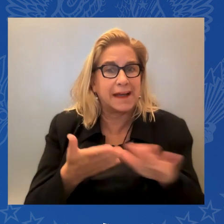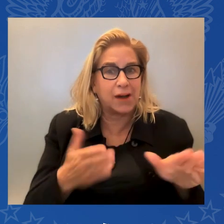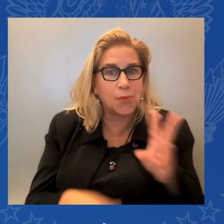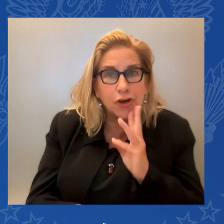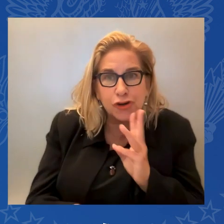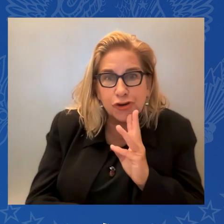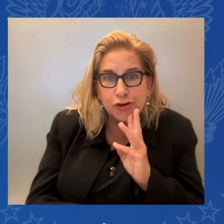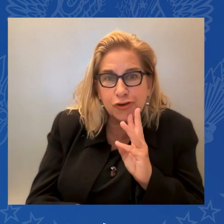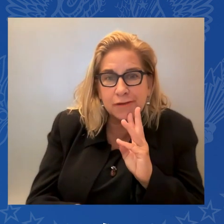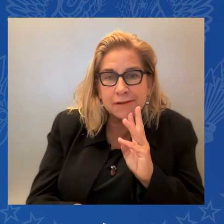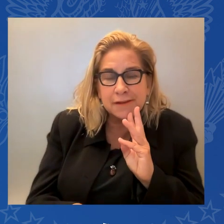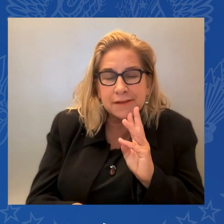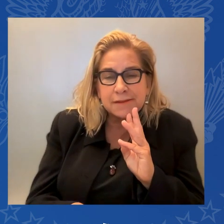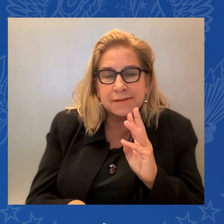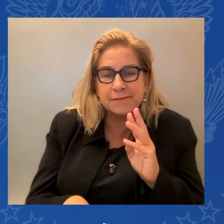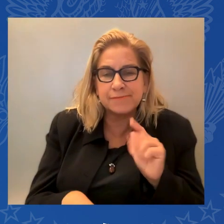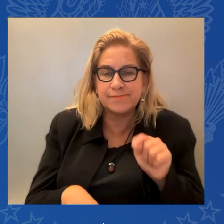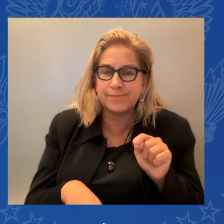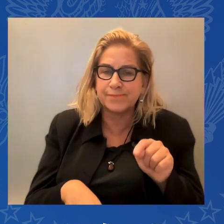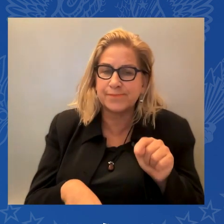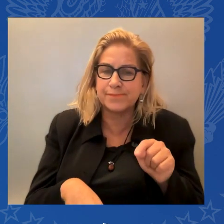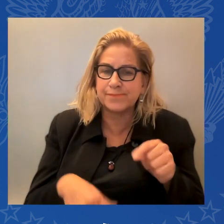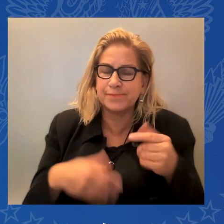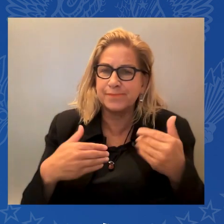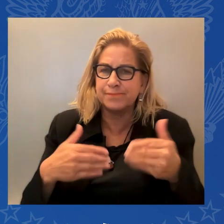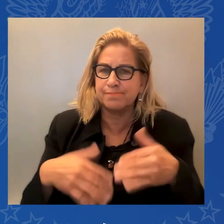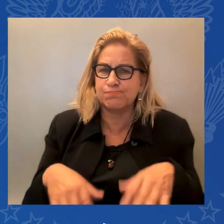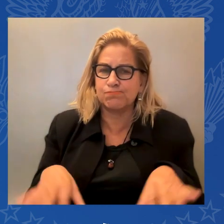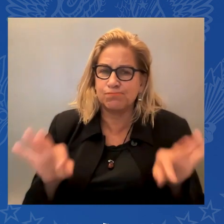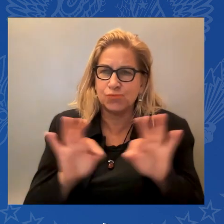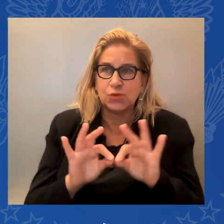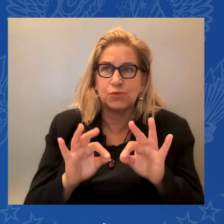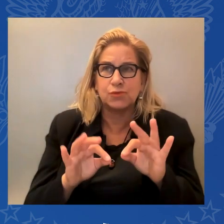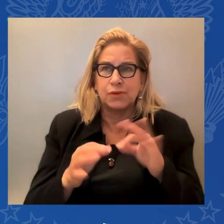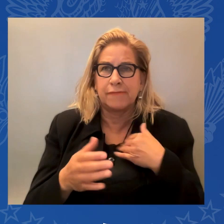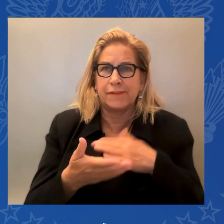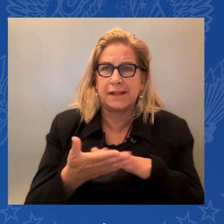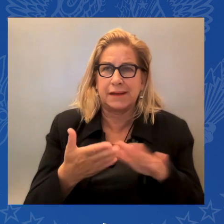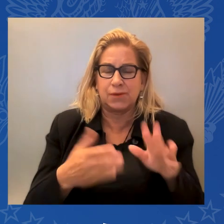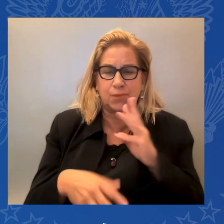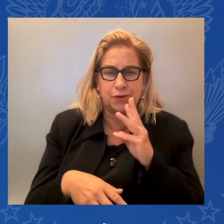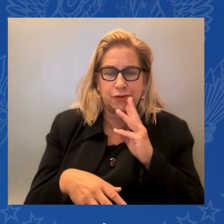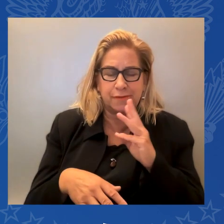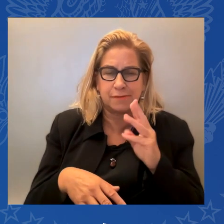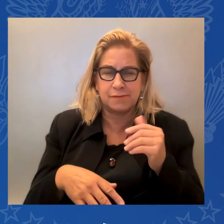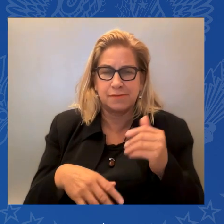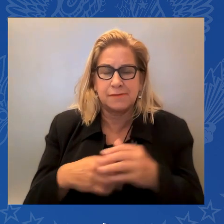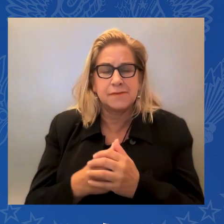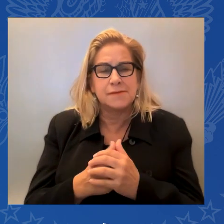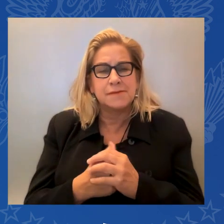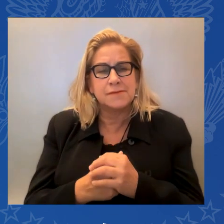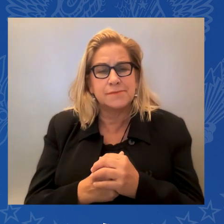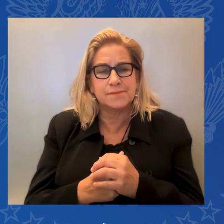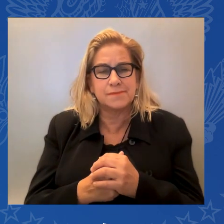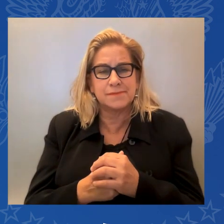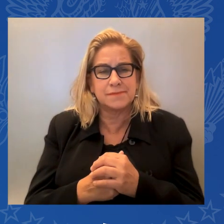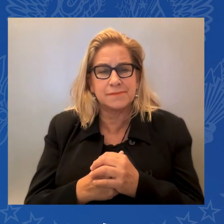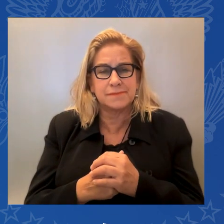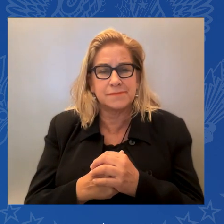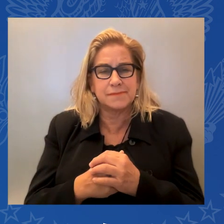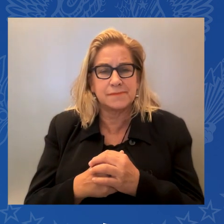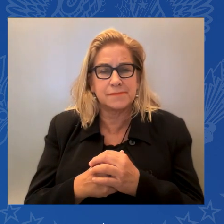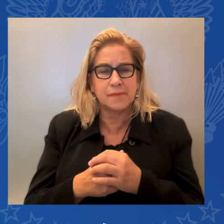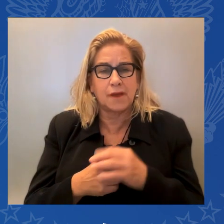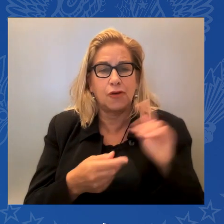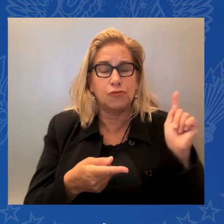passed the Historic Inflation Reduction Act, slashing the cost of prescription drugs, health insurance, home energy, and finally, finally making